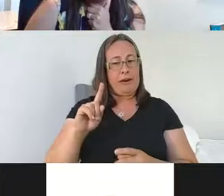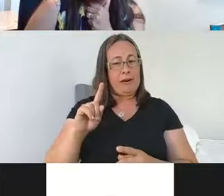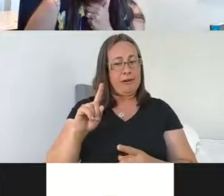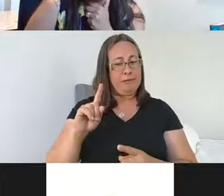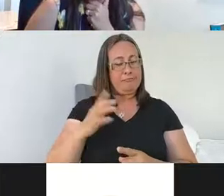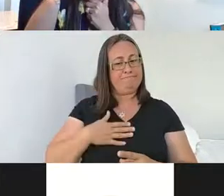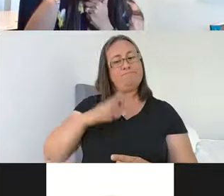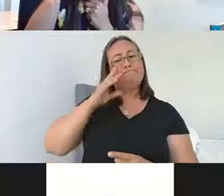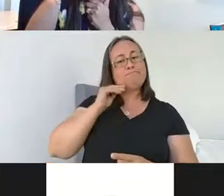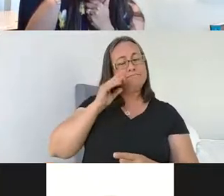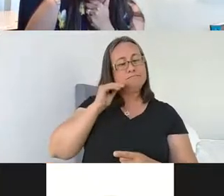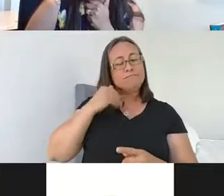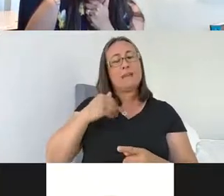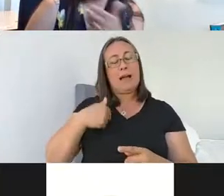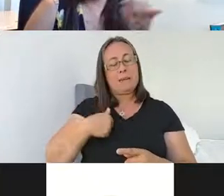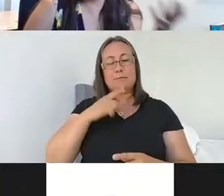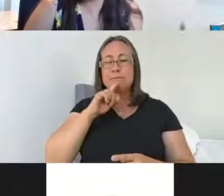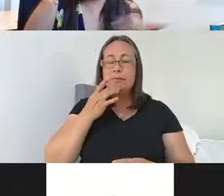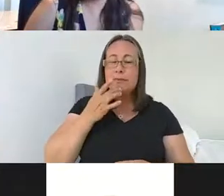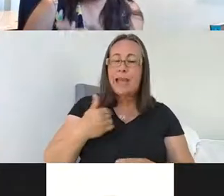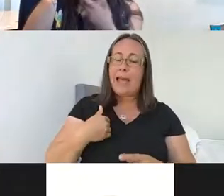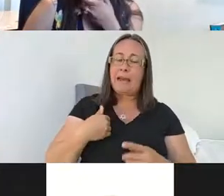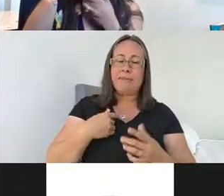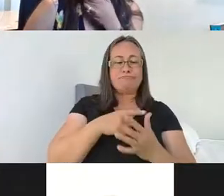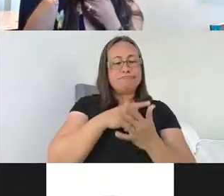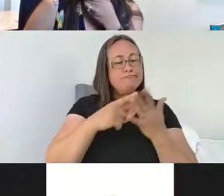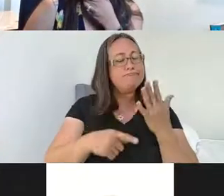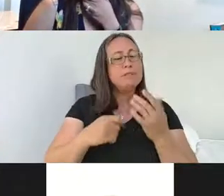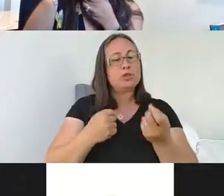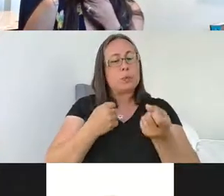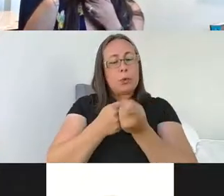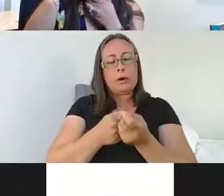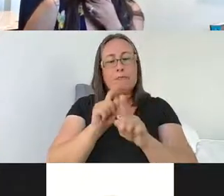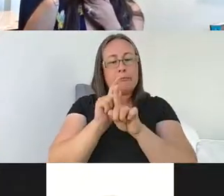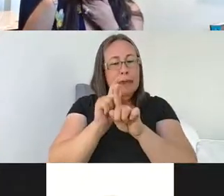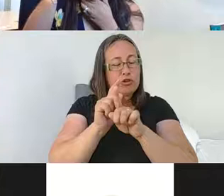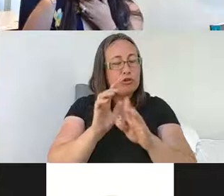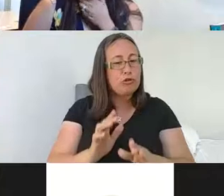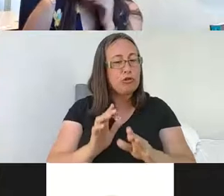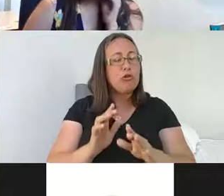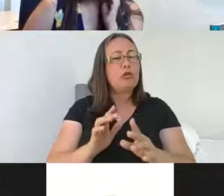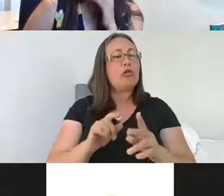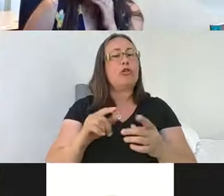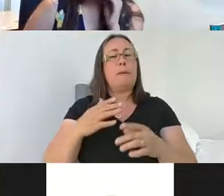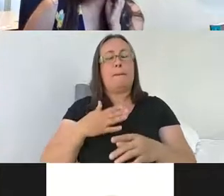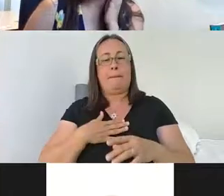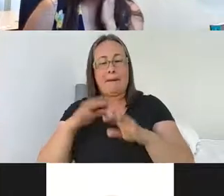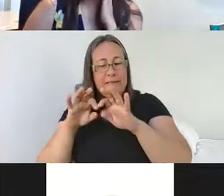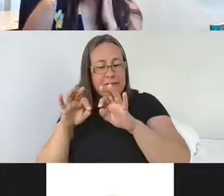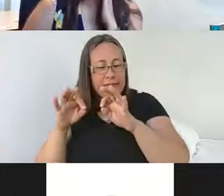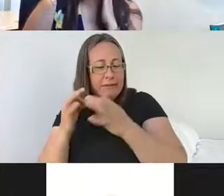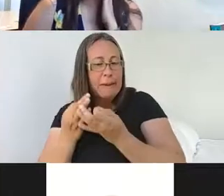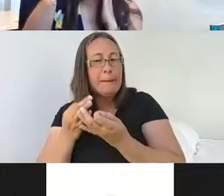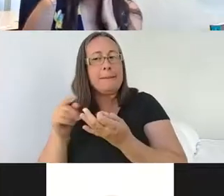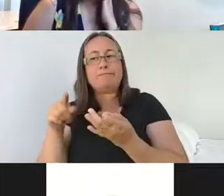fortunate to have really supportive mentors, both in terms of my research, but also in terms of my family, and then being supportive of